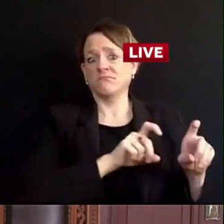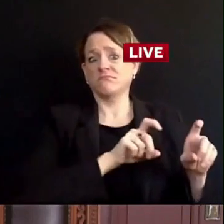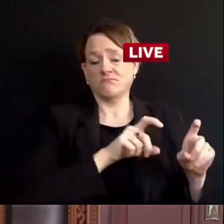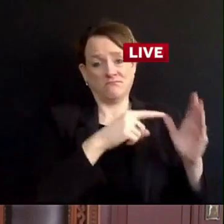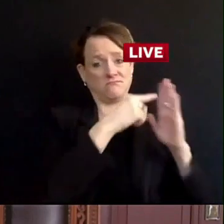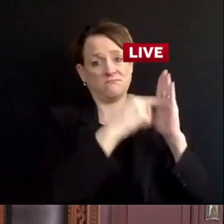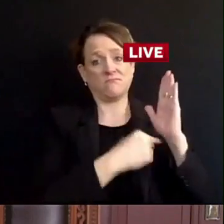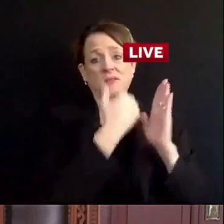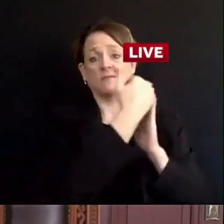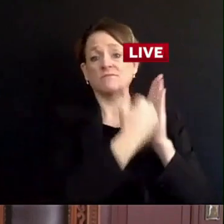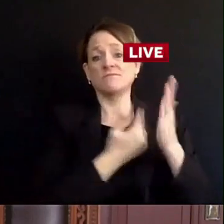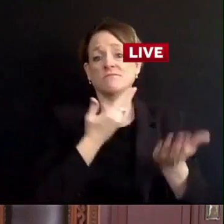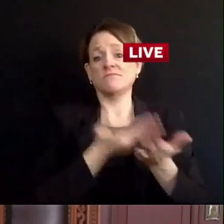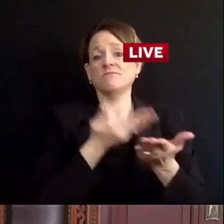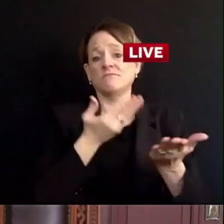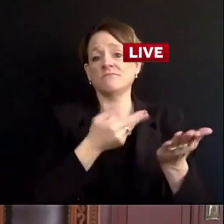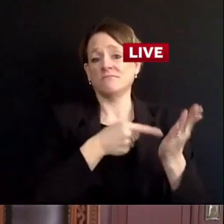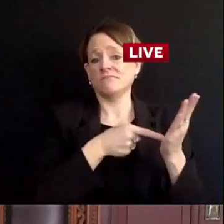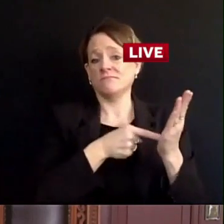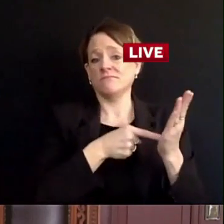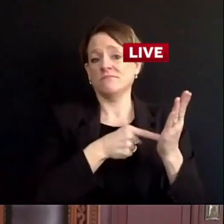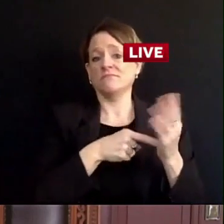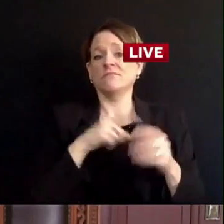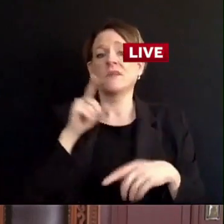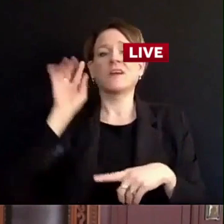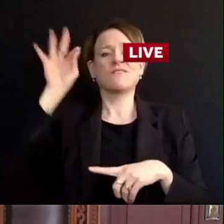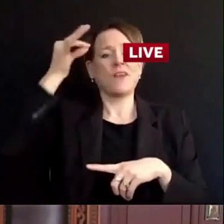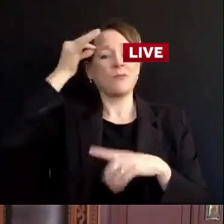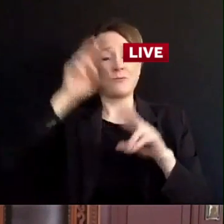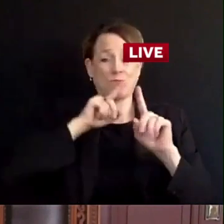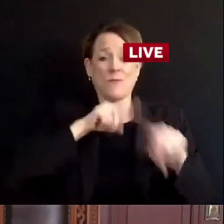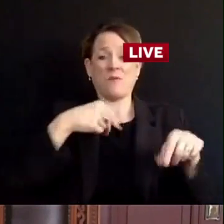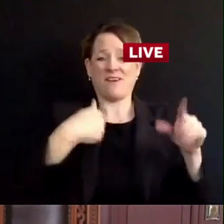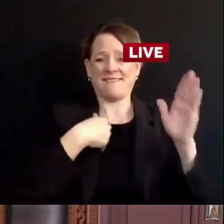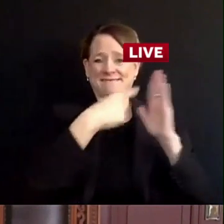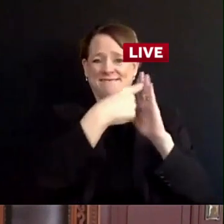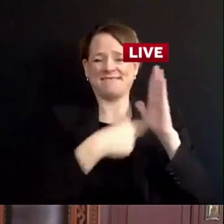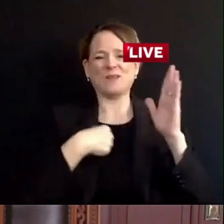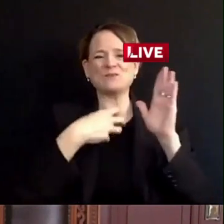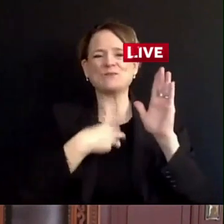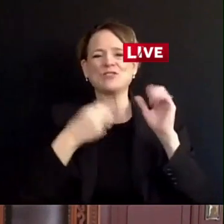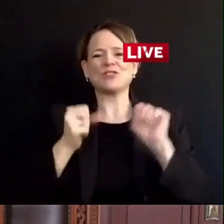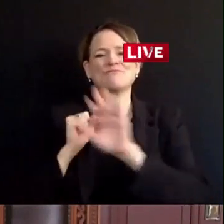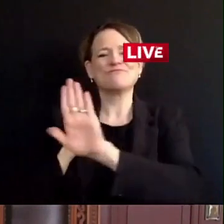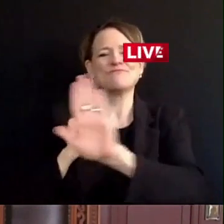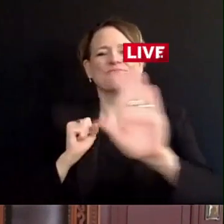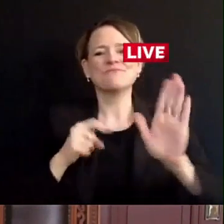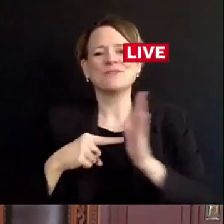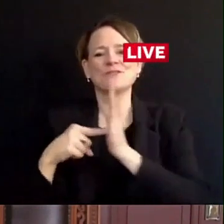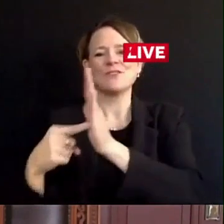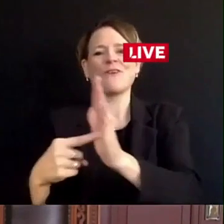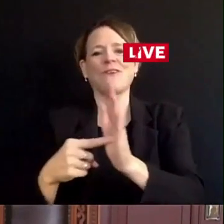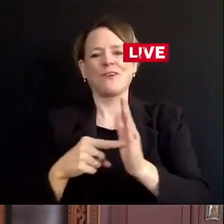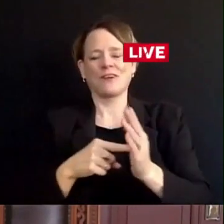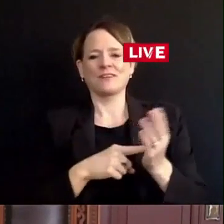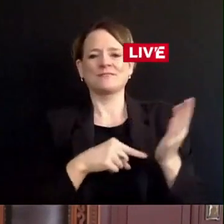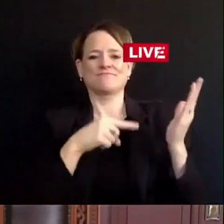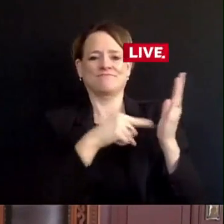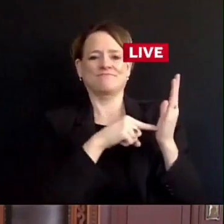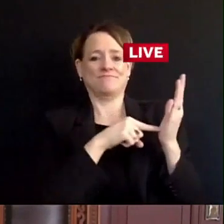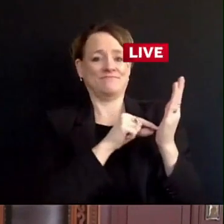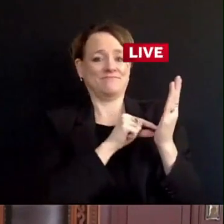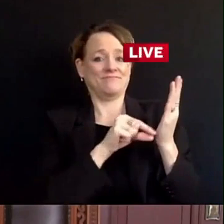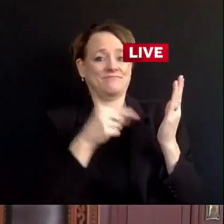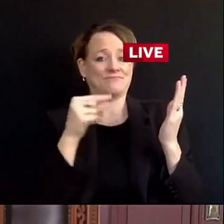see this, there's a green area there. And those green areas mean you're doing good. And that's in testing. We have always